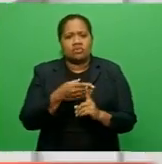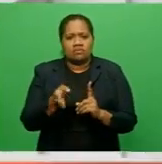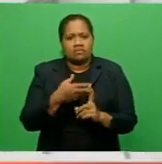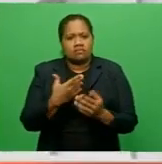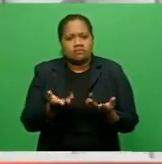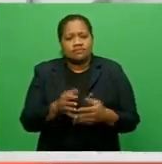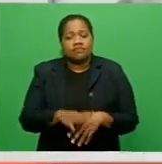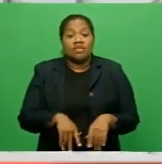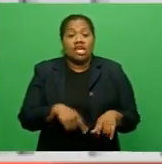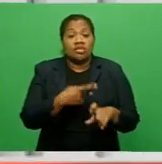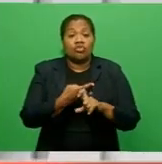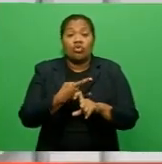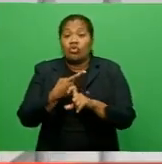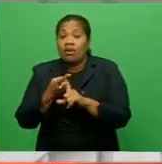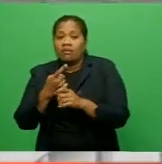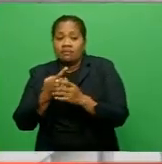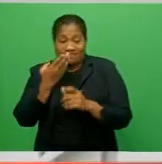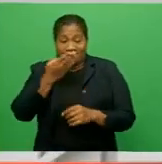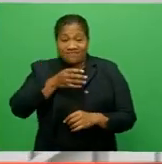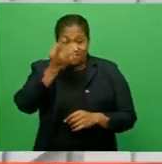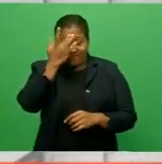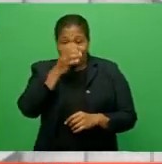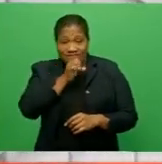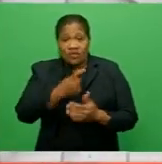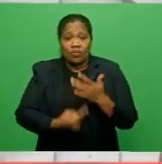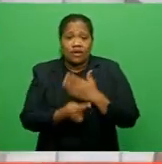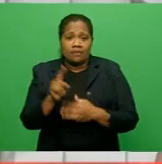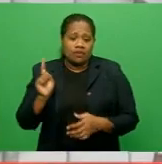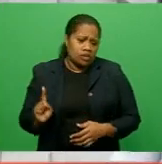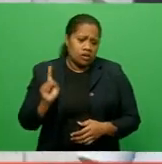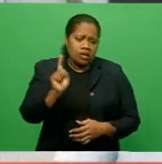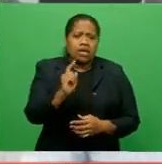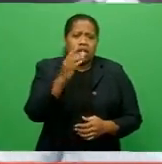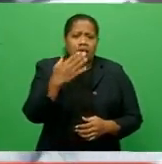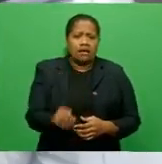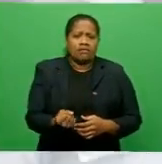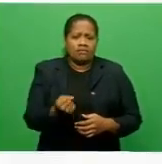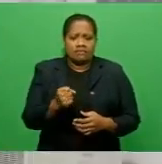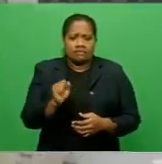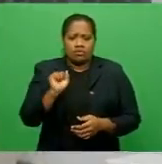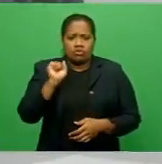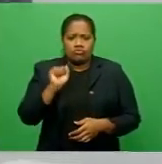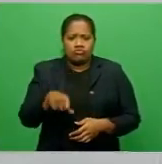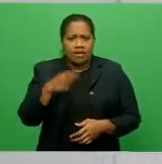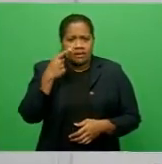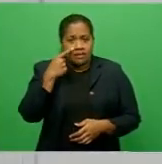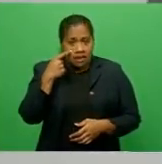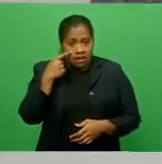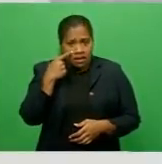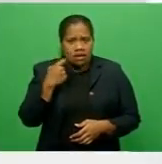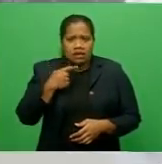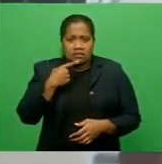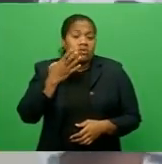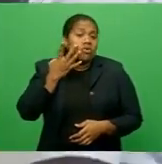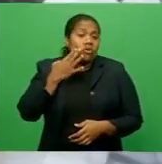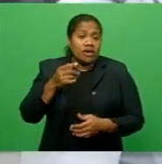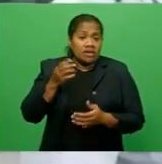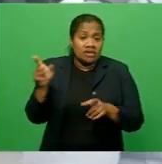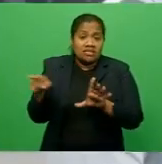Kishore Kumar appeared in court today with a bandage under his right eye, alleging that he was assaulted while in remand.